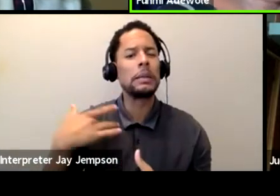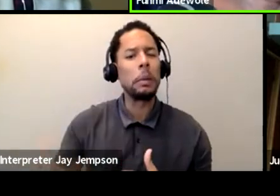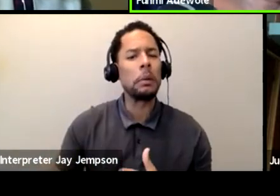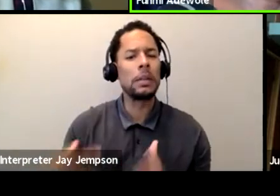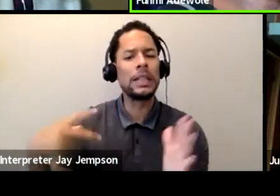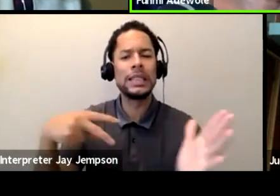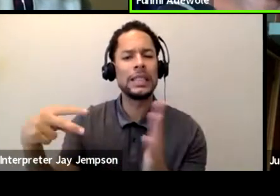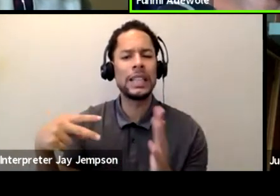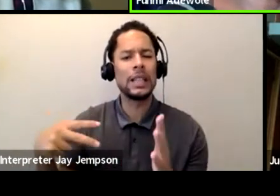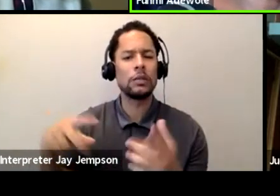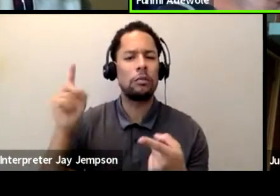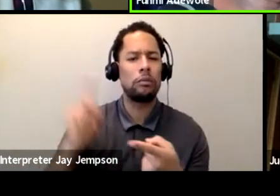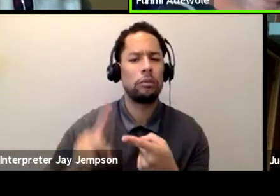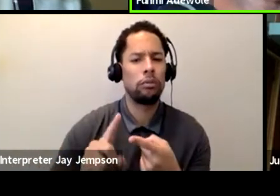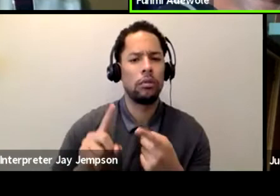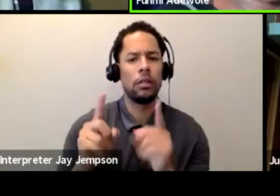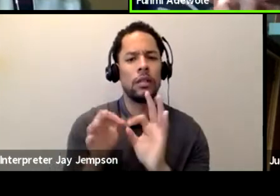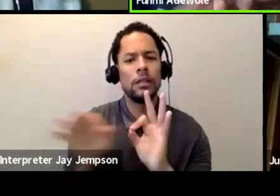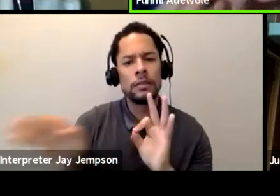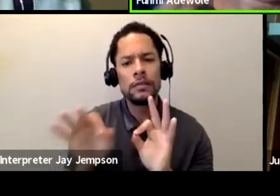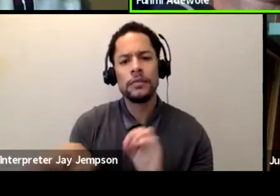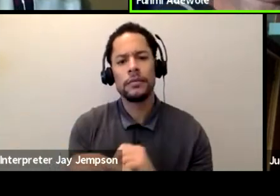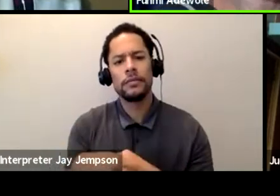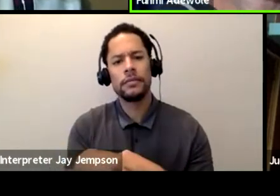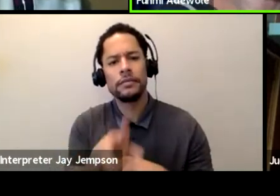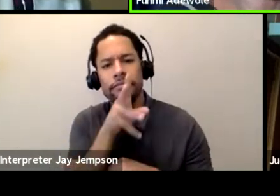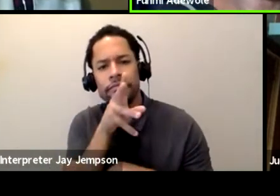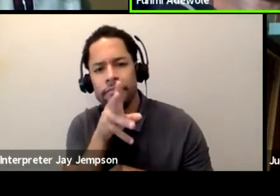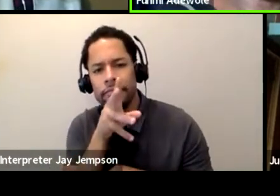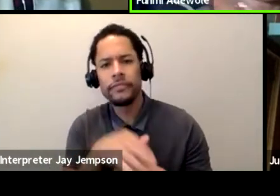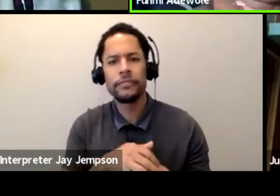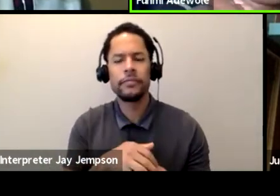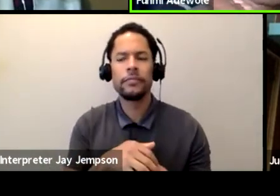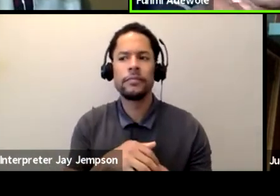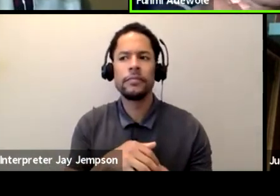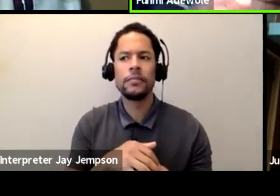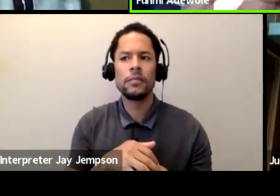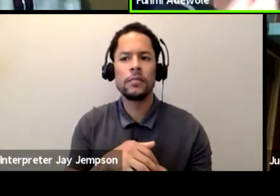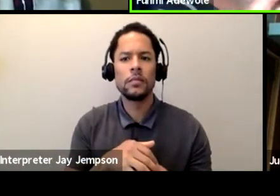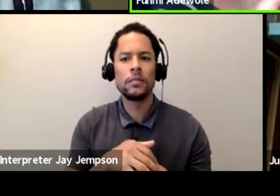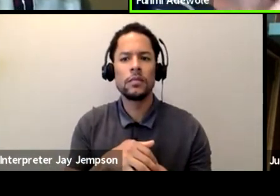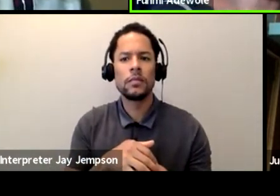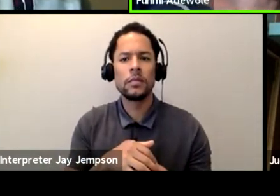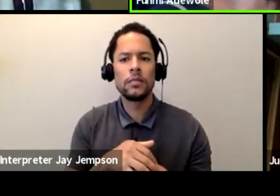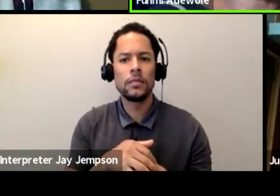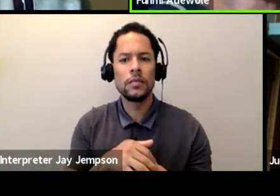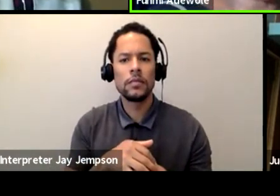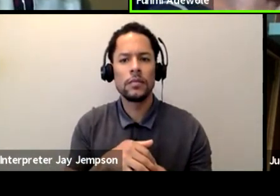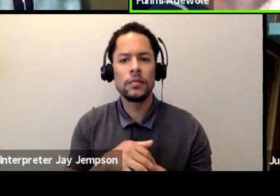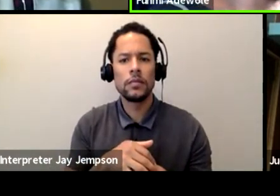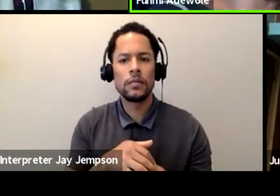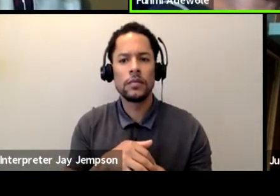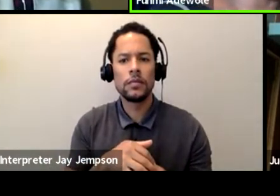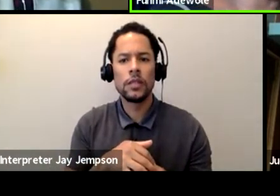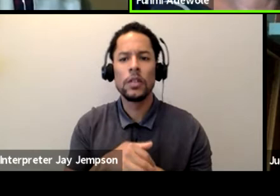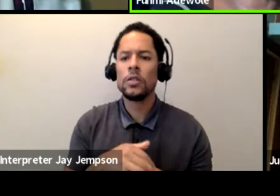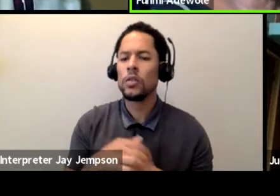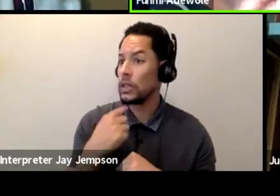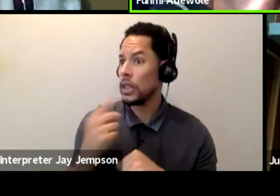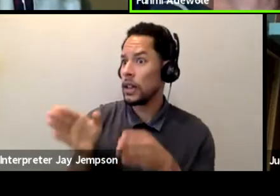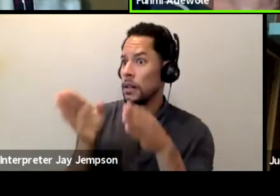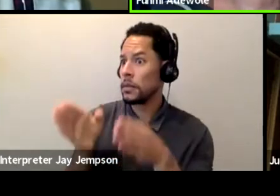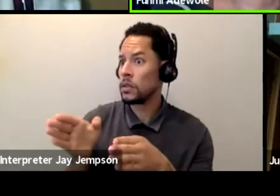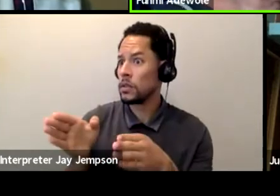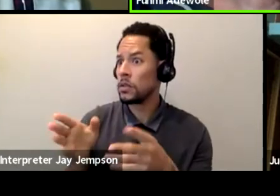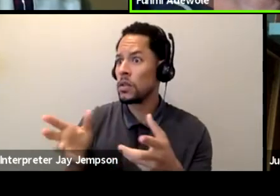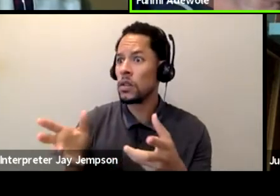And so in terms of aesthetic is do, do you want people to, um, engage with your dance on the level of